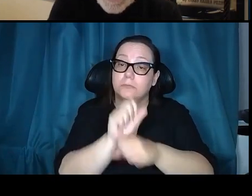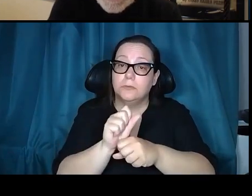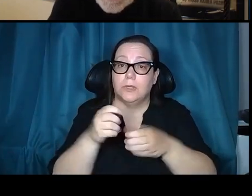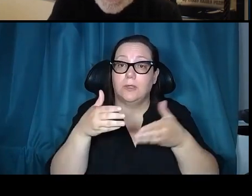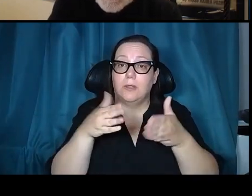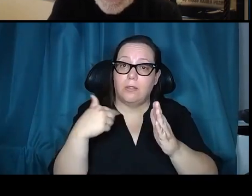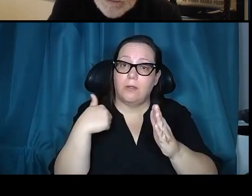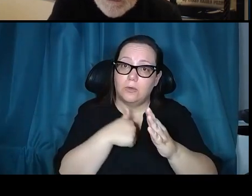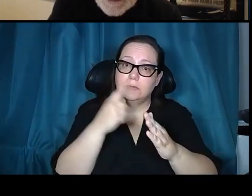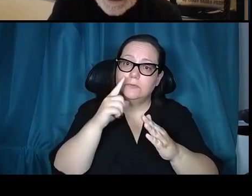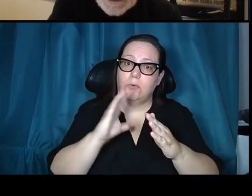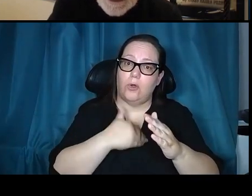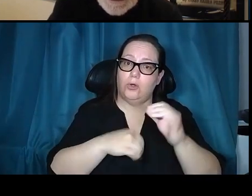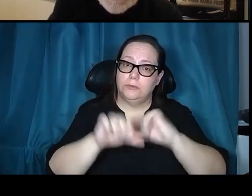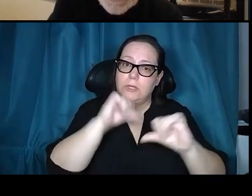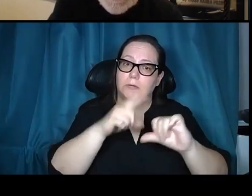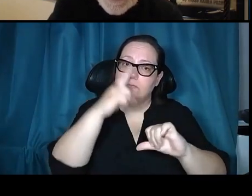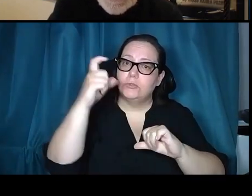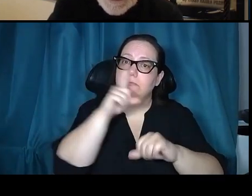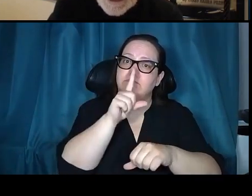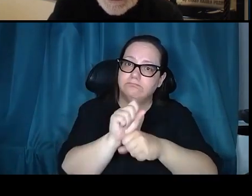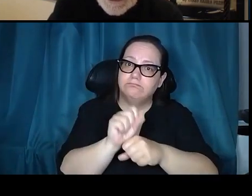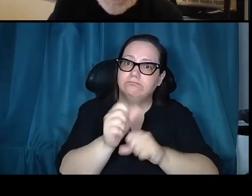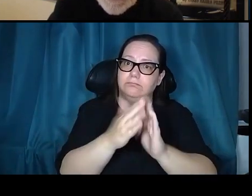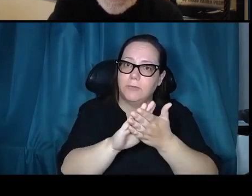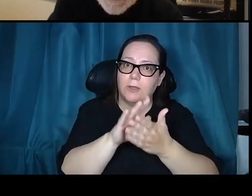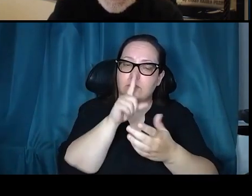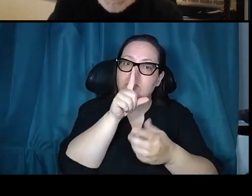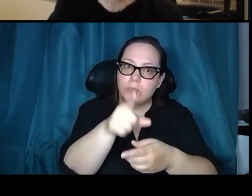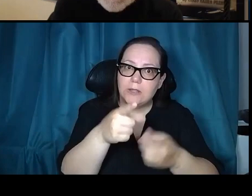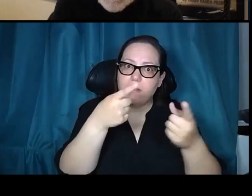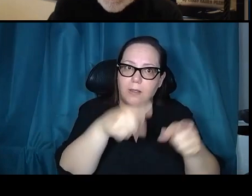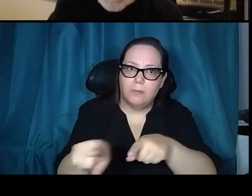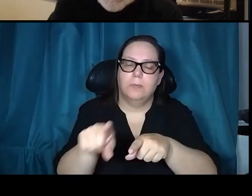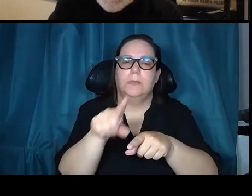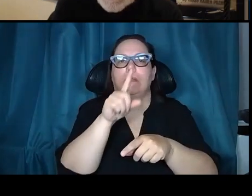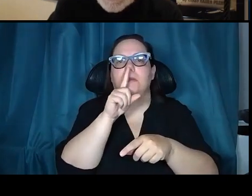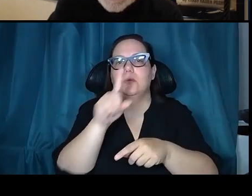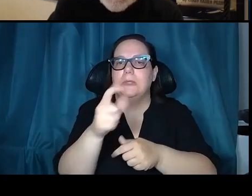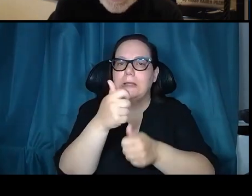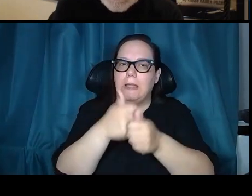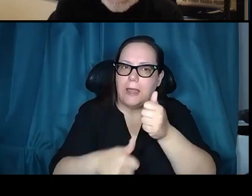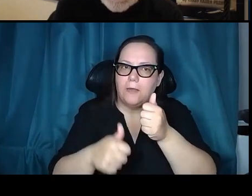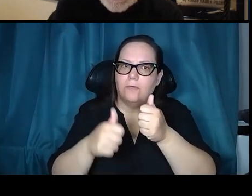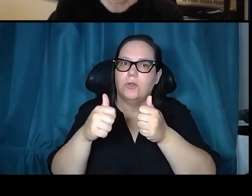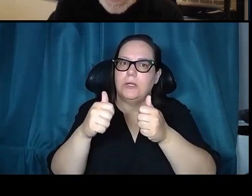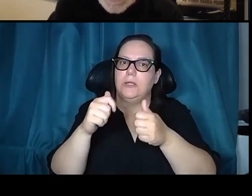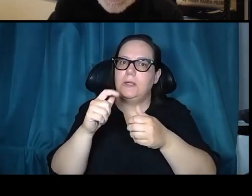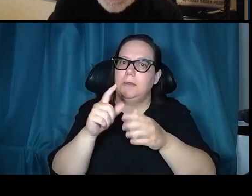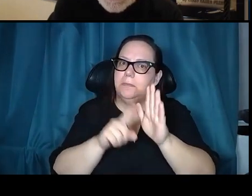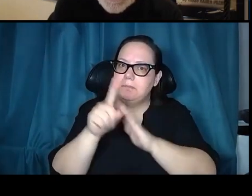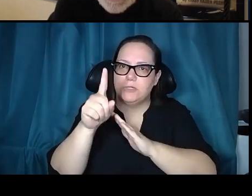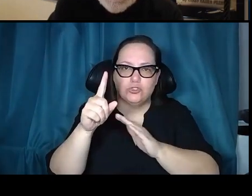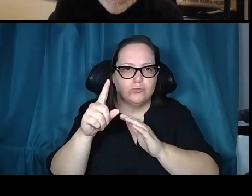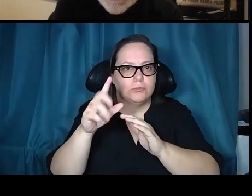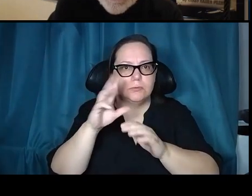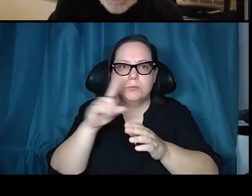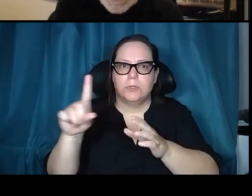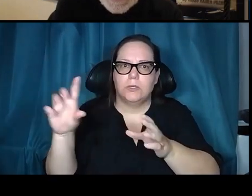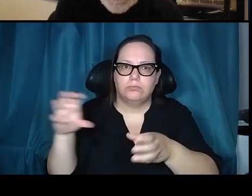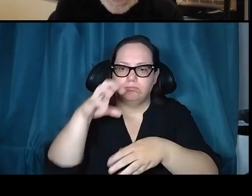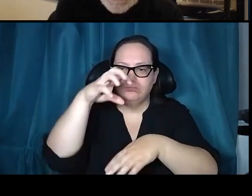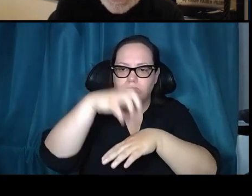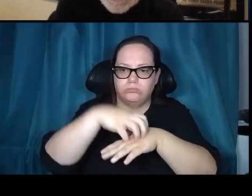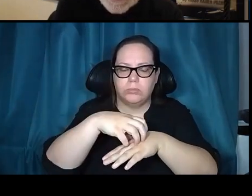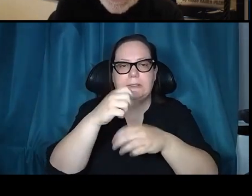dreams a reality. Every mission. The first mission, we landed safely on Apollo 11, deployed experiments, collected rocks and soils. On 12 through